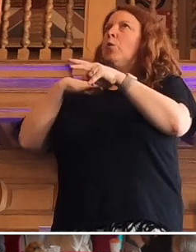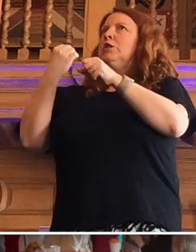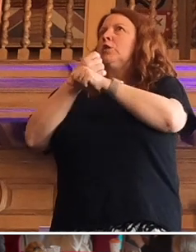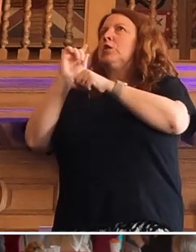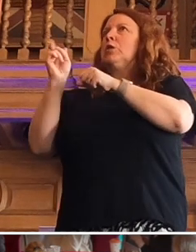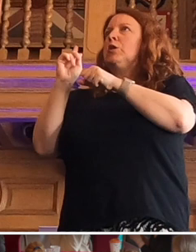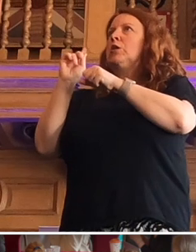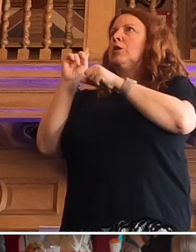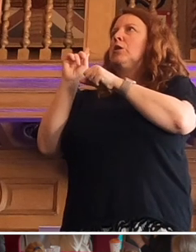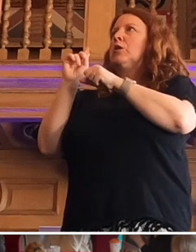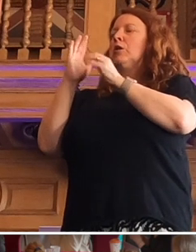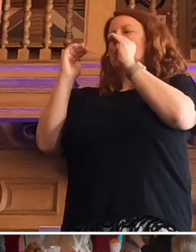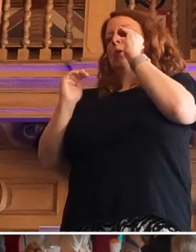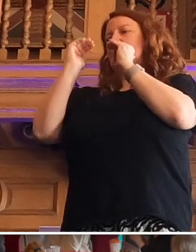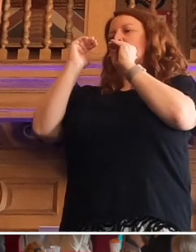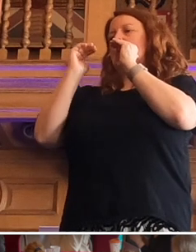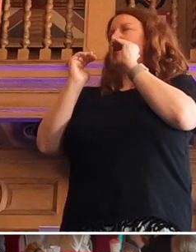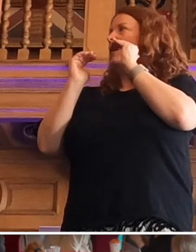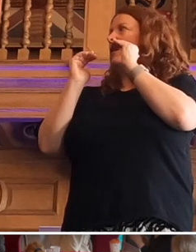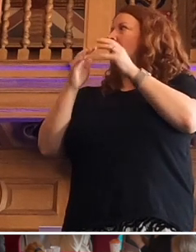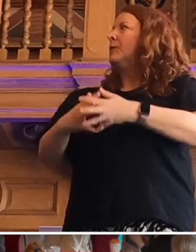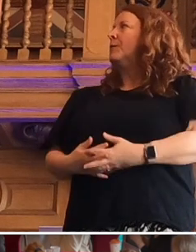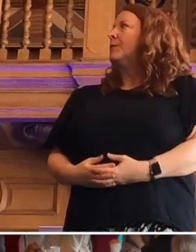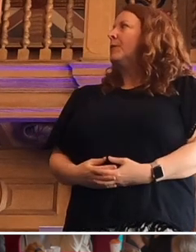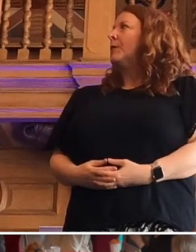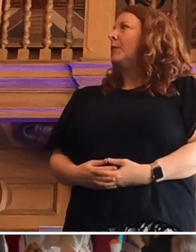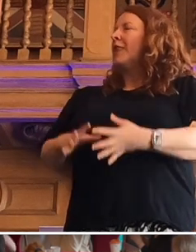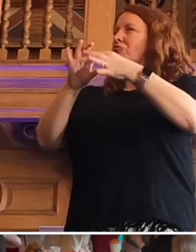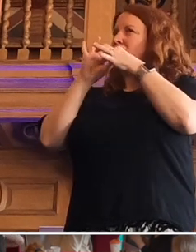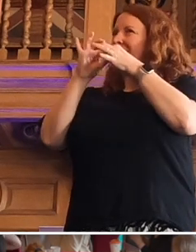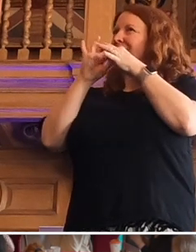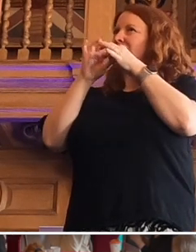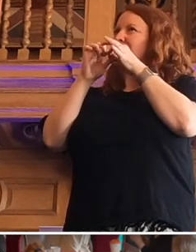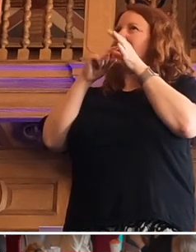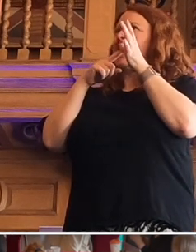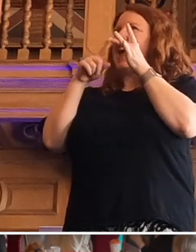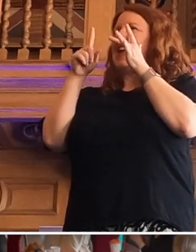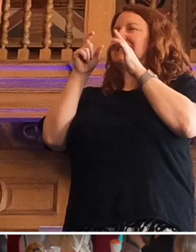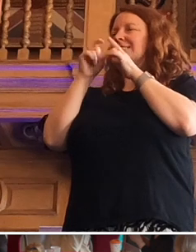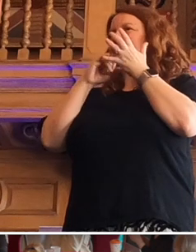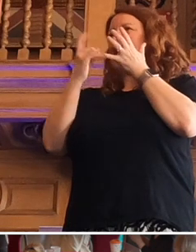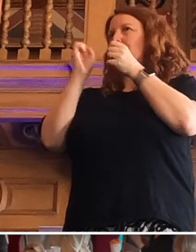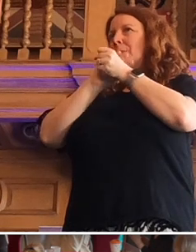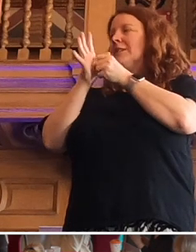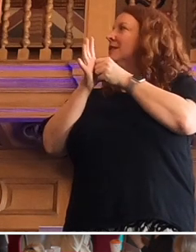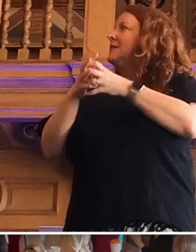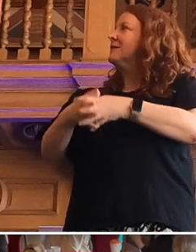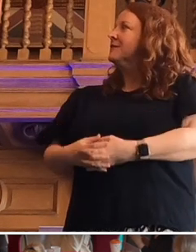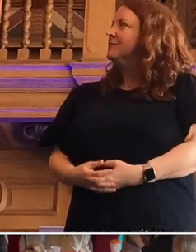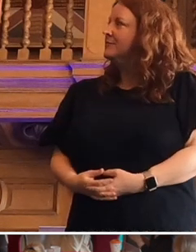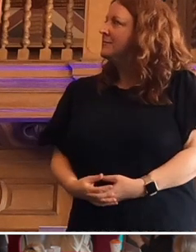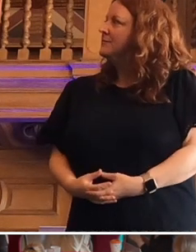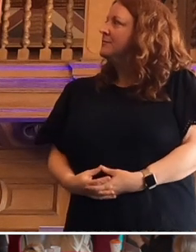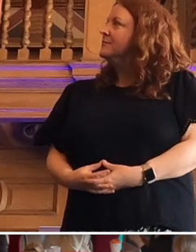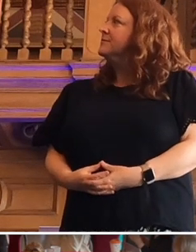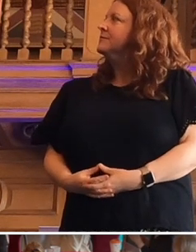is address inequality in relation to AIDS and pandemics. And as it